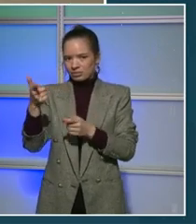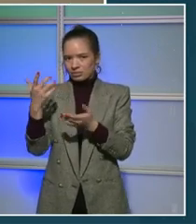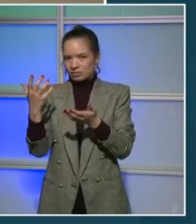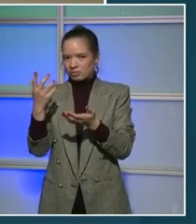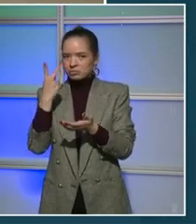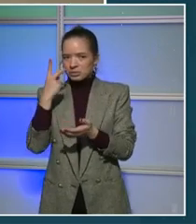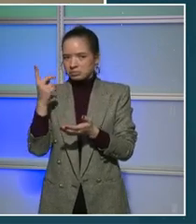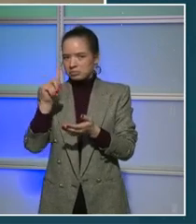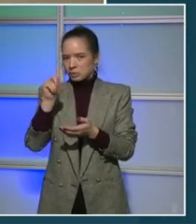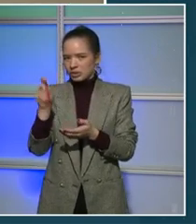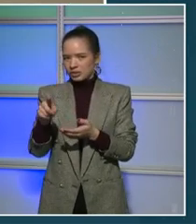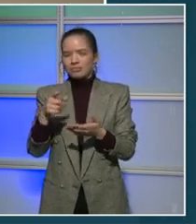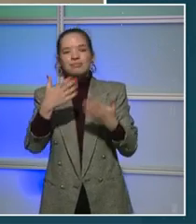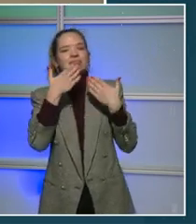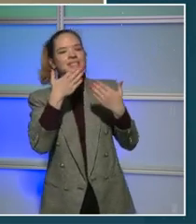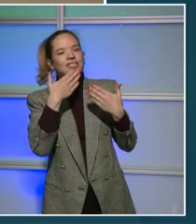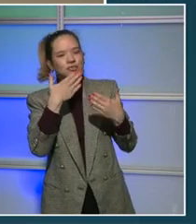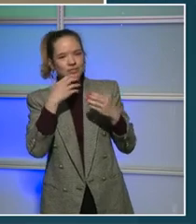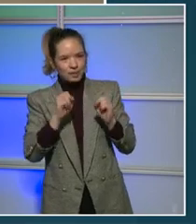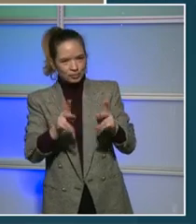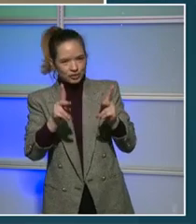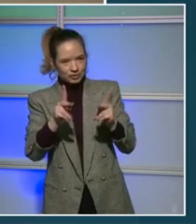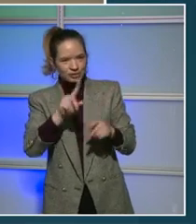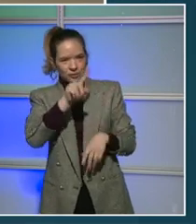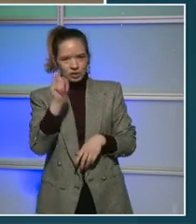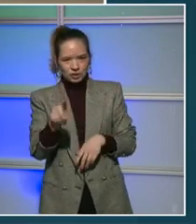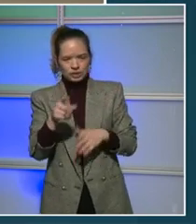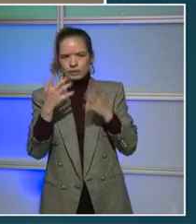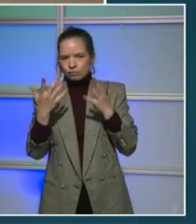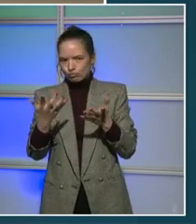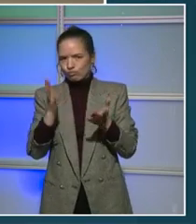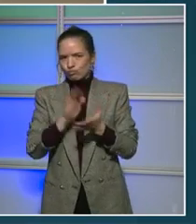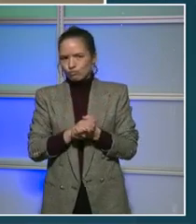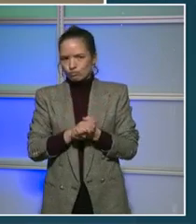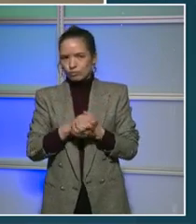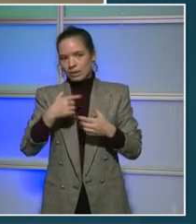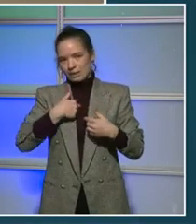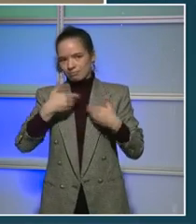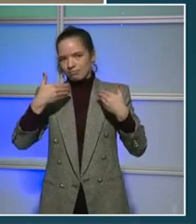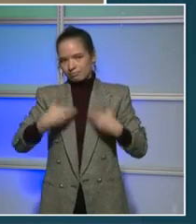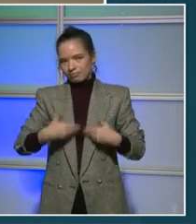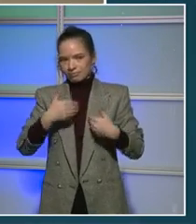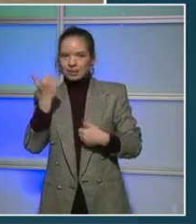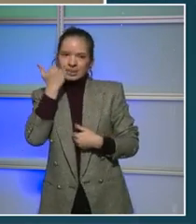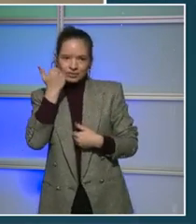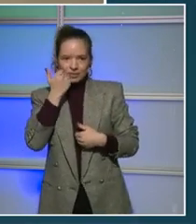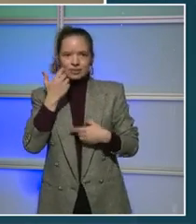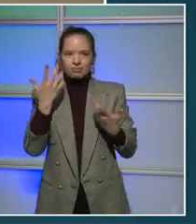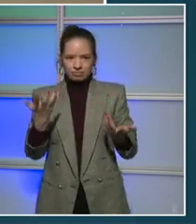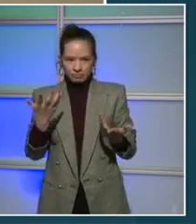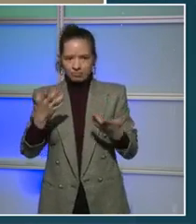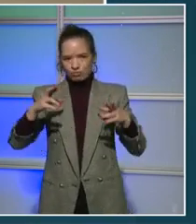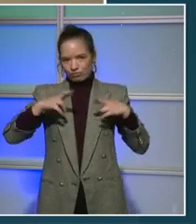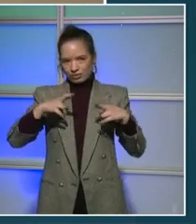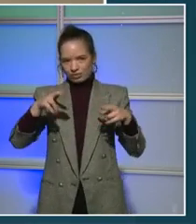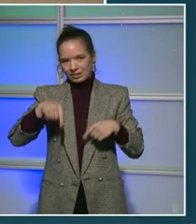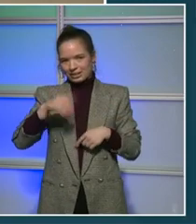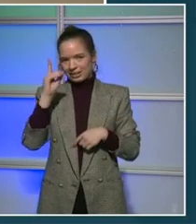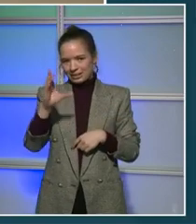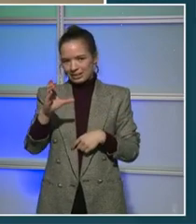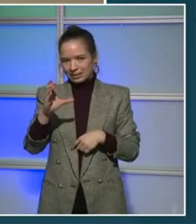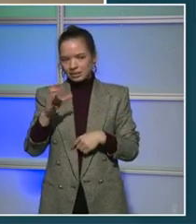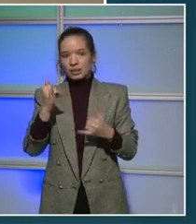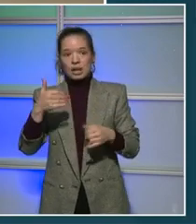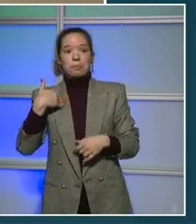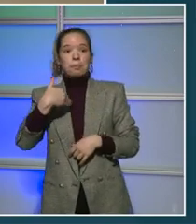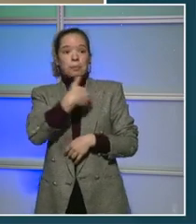Thank you very much for this opportunity. I'm a retired dentist in D.C. and currently a member of the